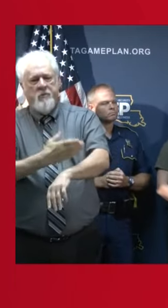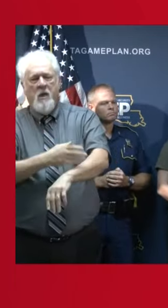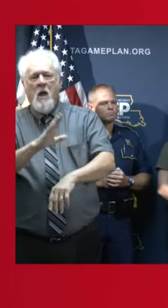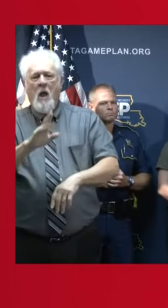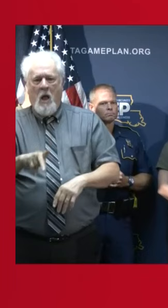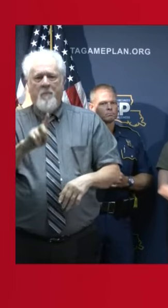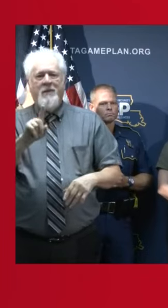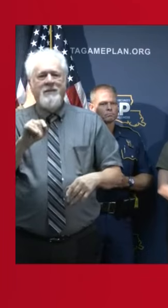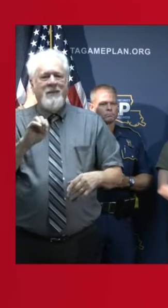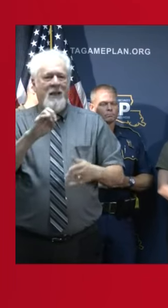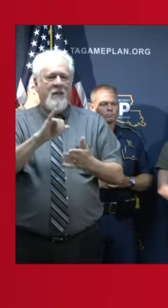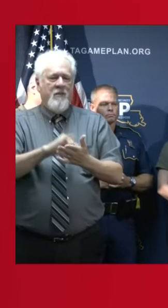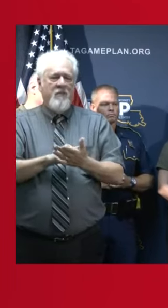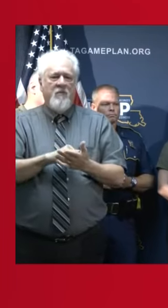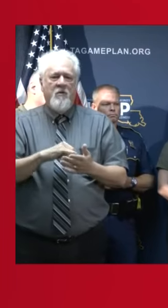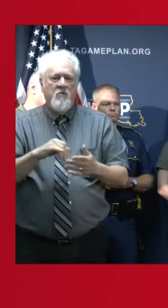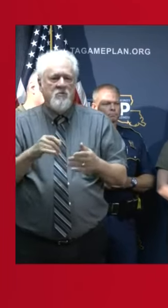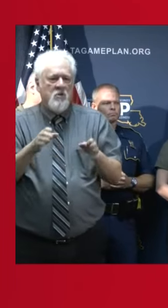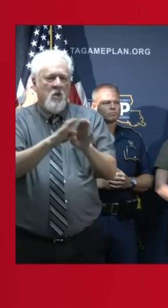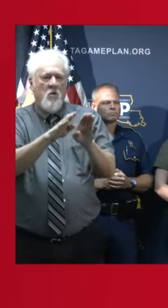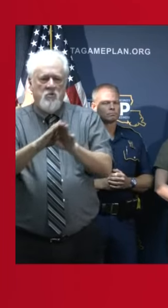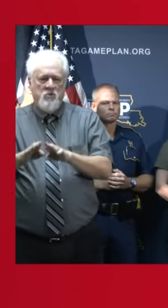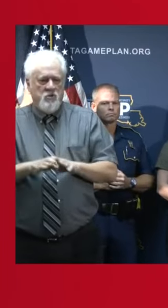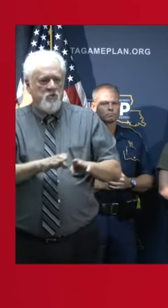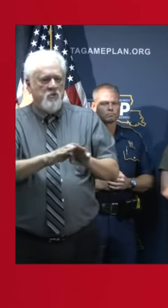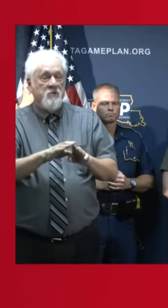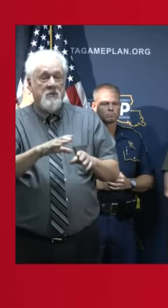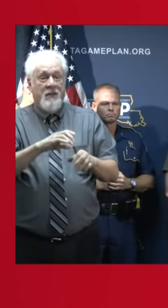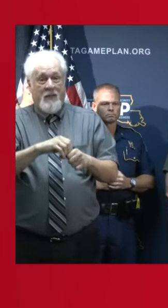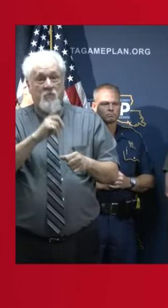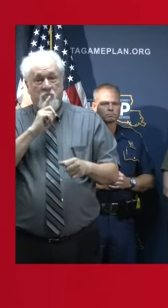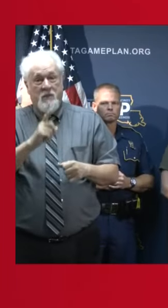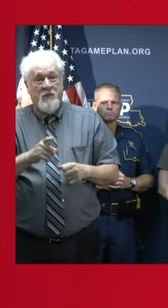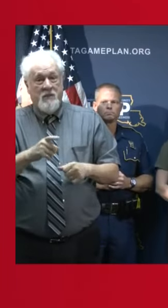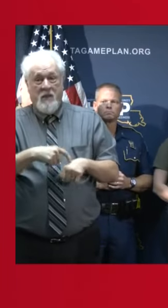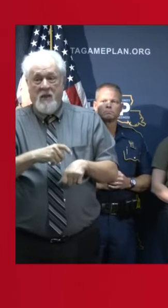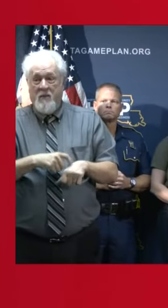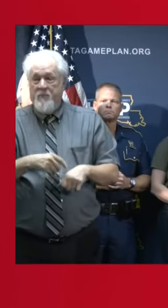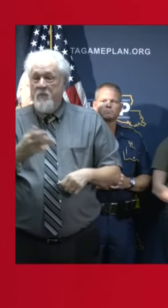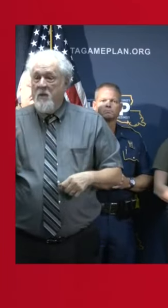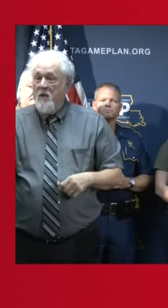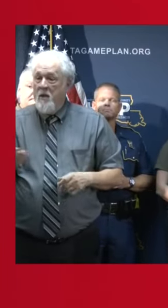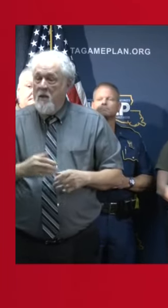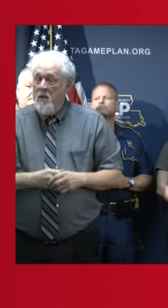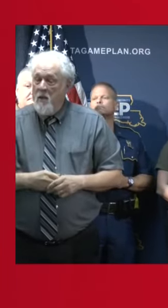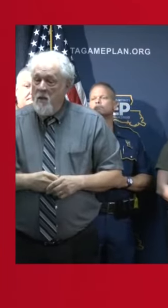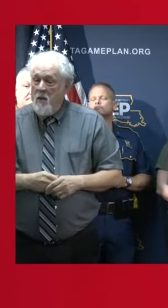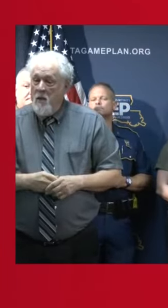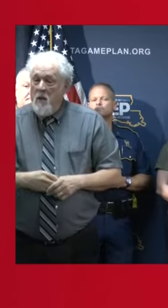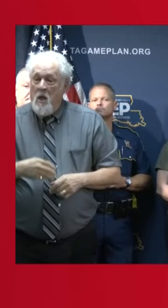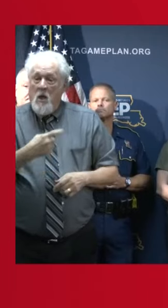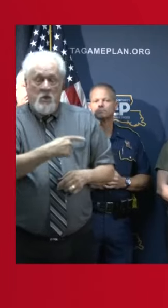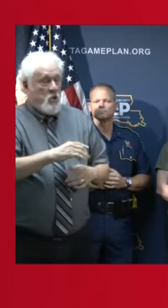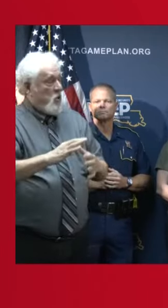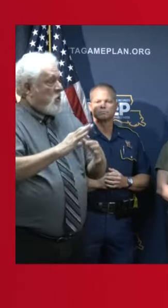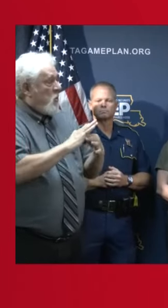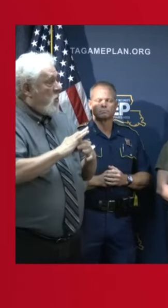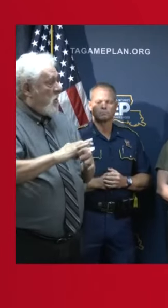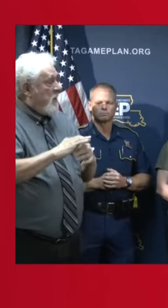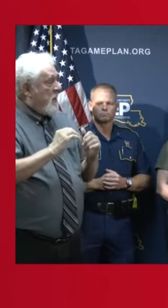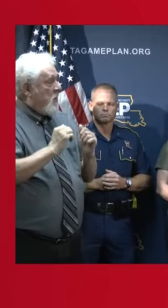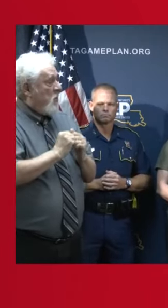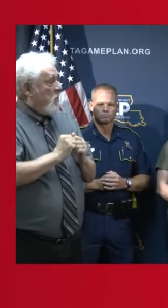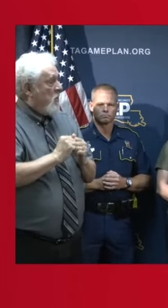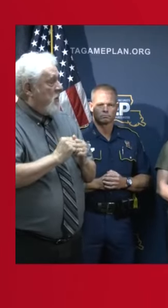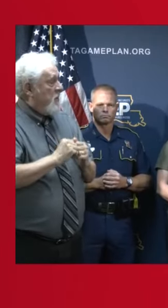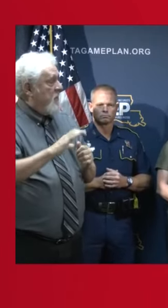and any issues that we have with the infrastructure in almost real time. Yes, Julie. Are you all coordinating at all with